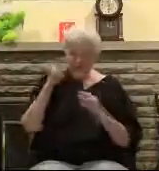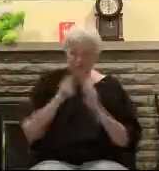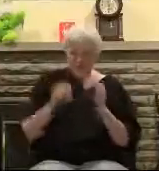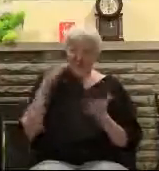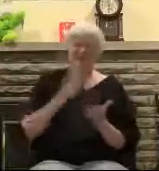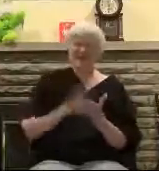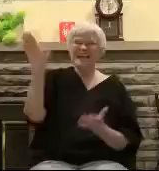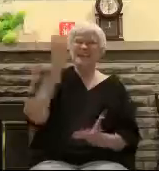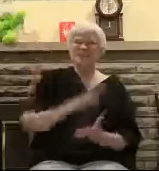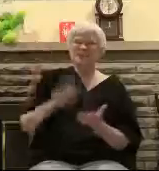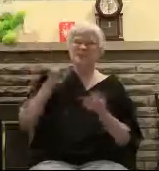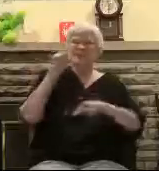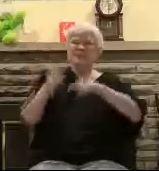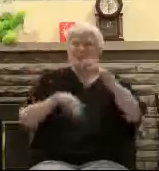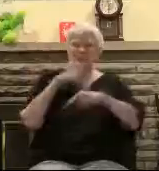what you say